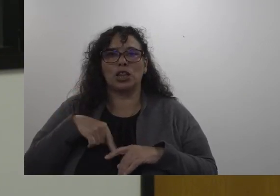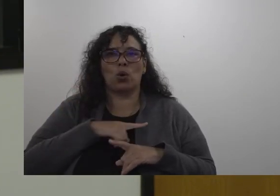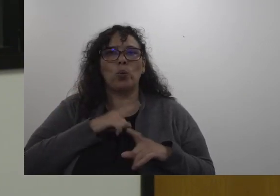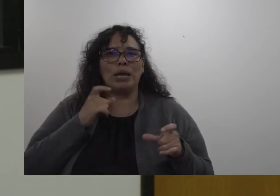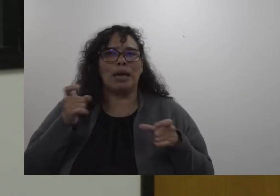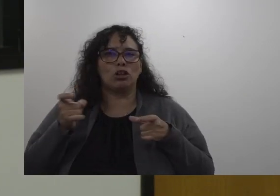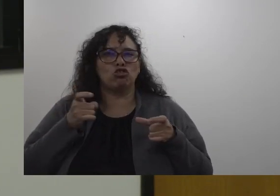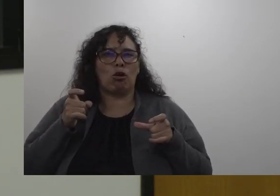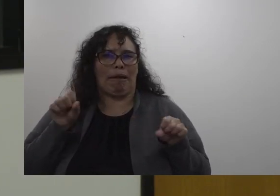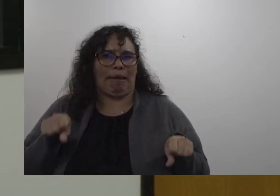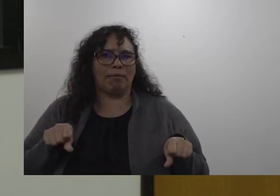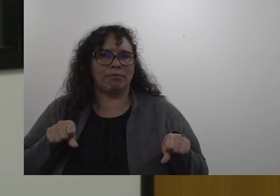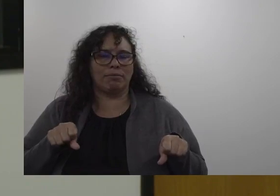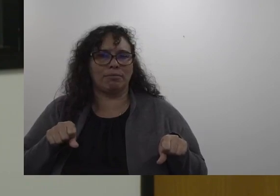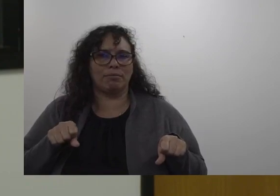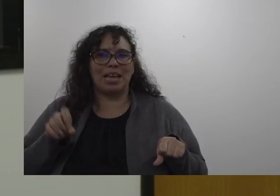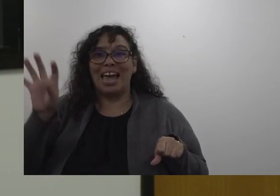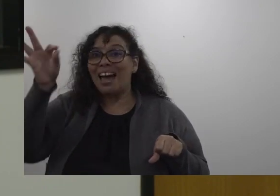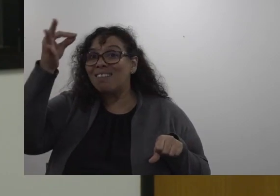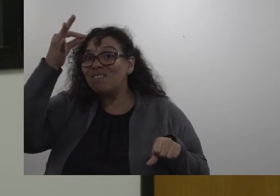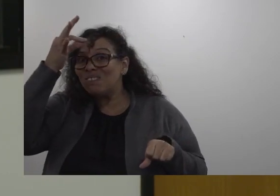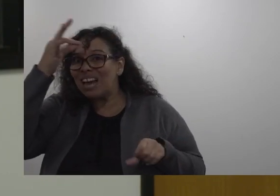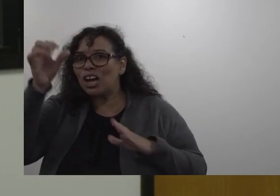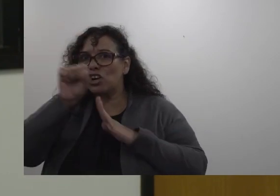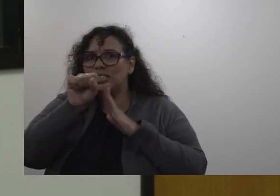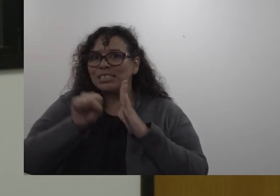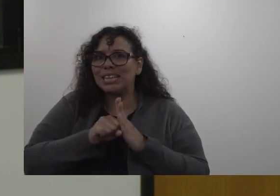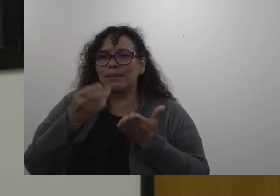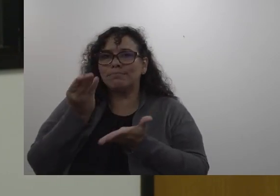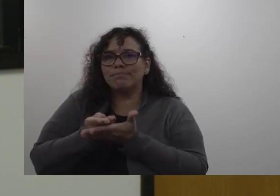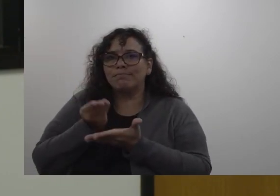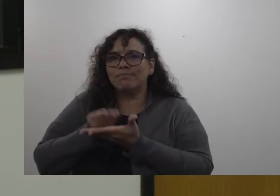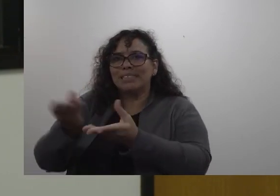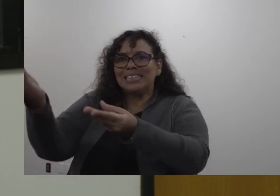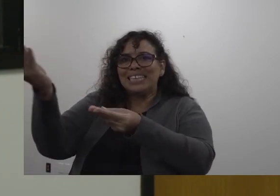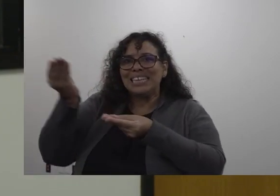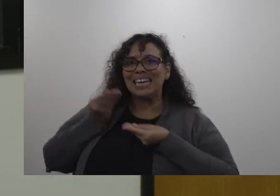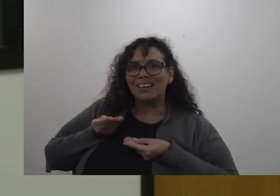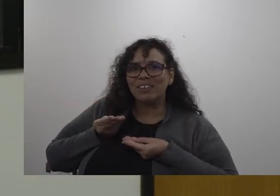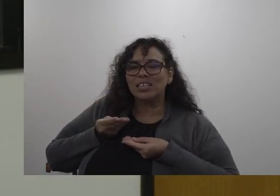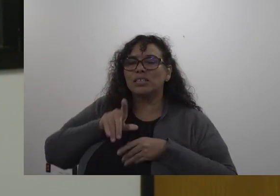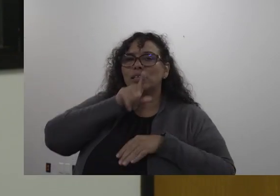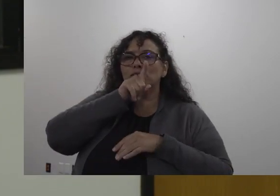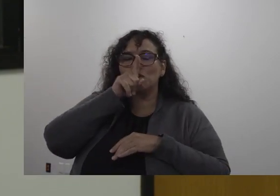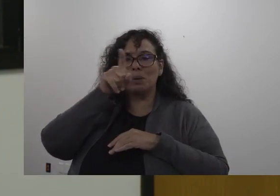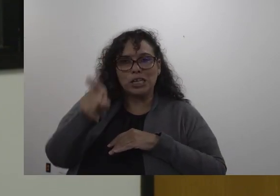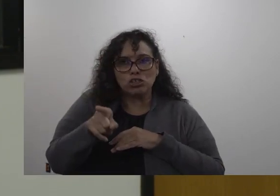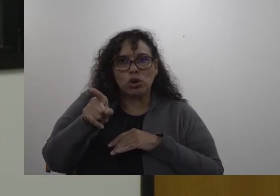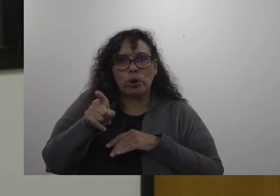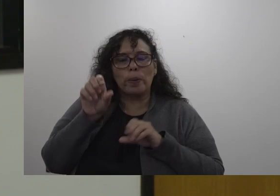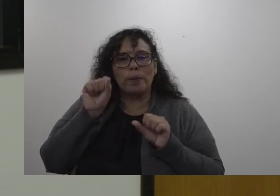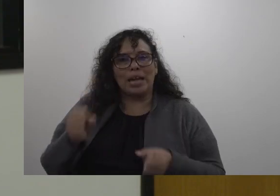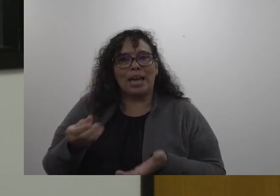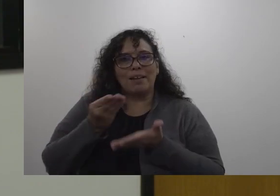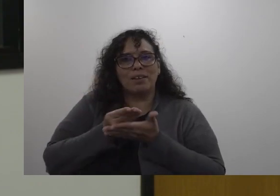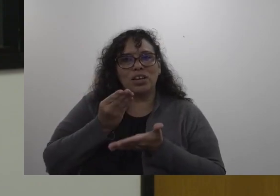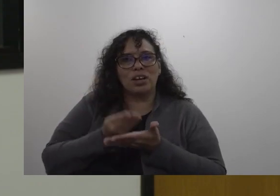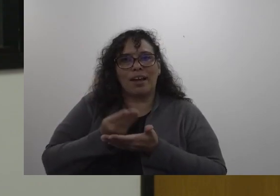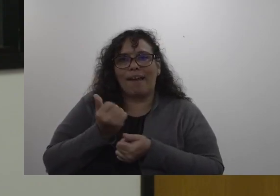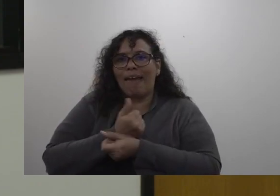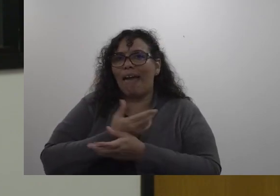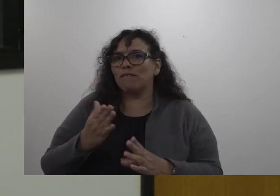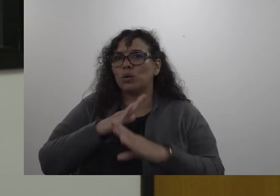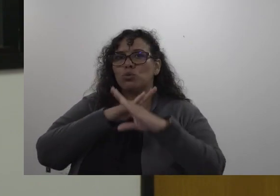over it's what the federal and state funds have been given to us to ensure that we are able to fund every prevention